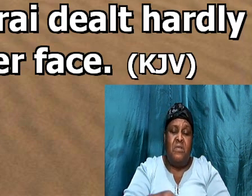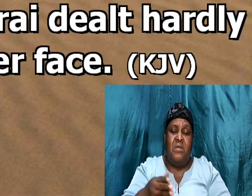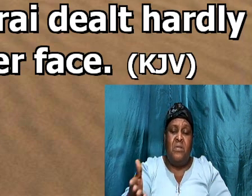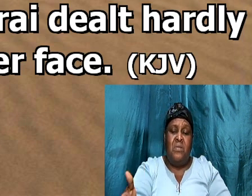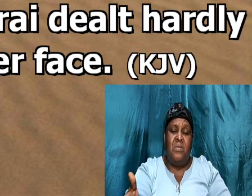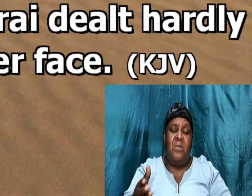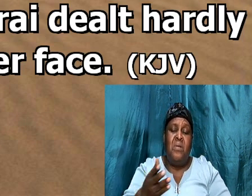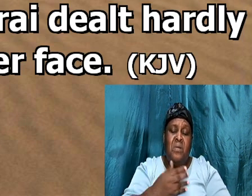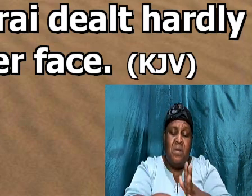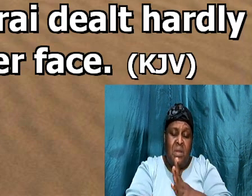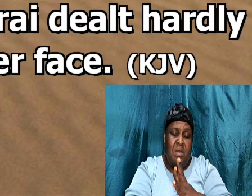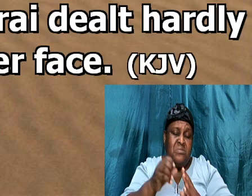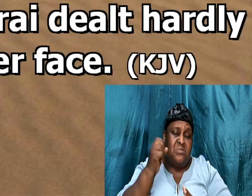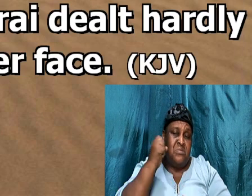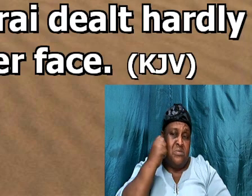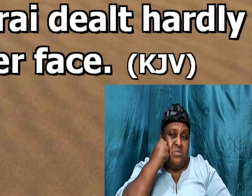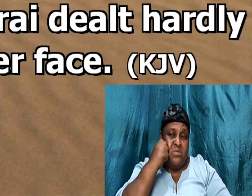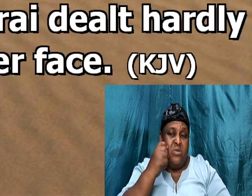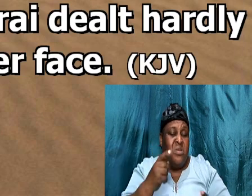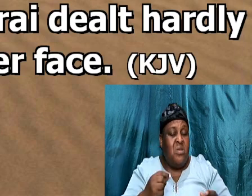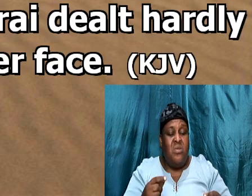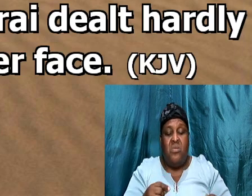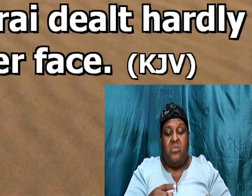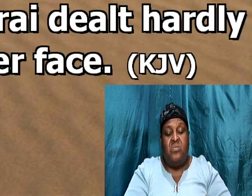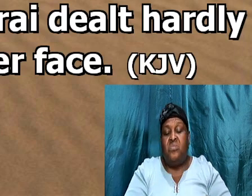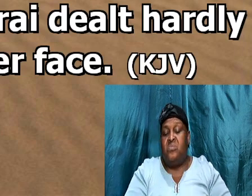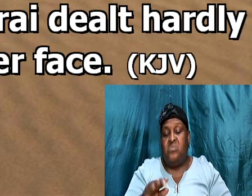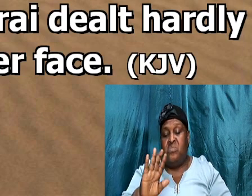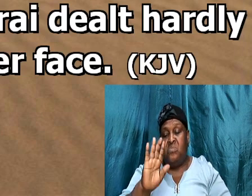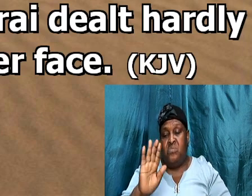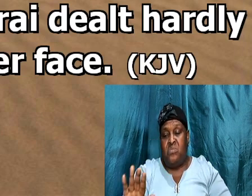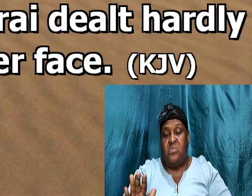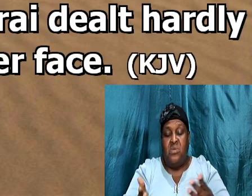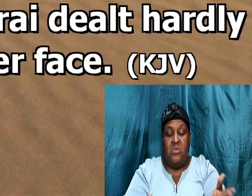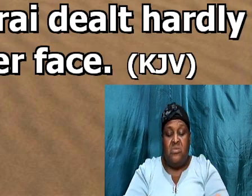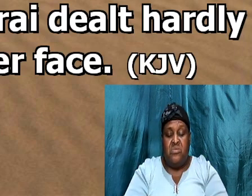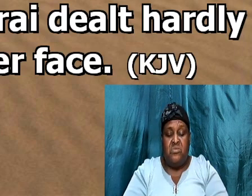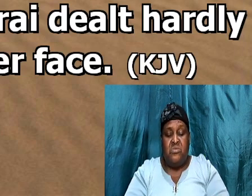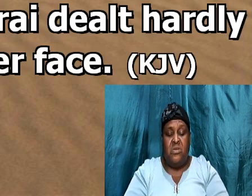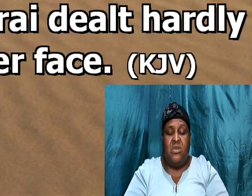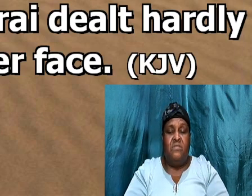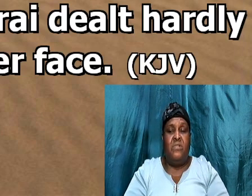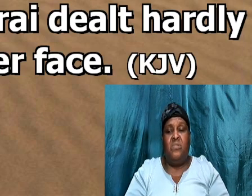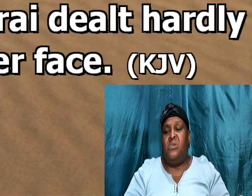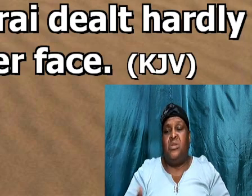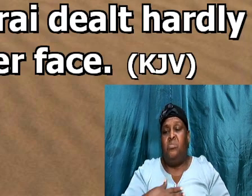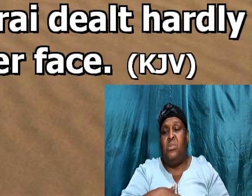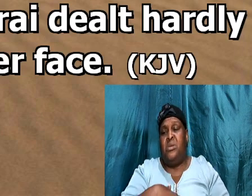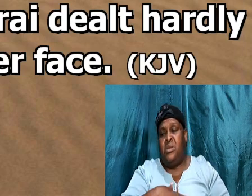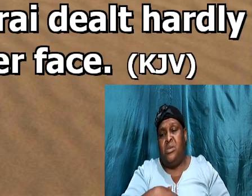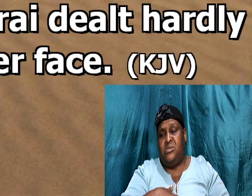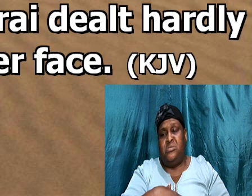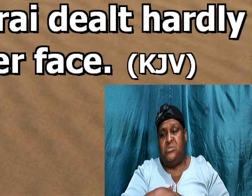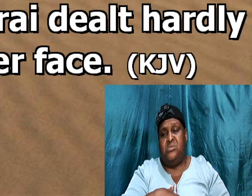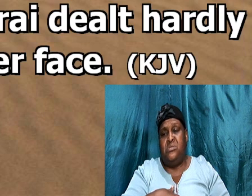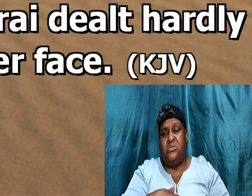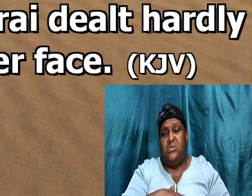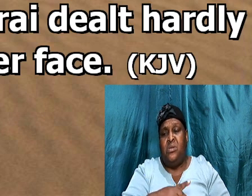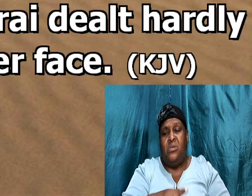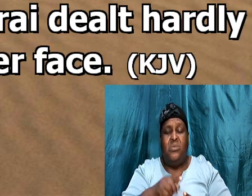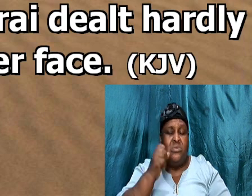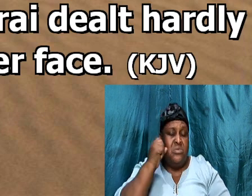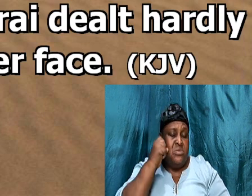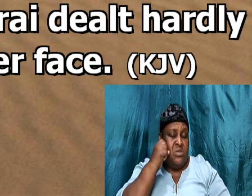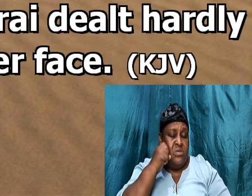hardly with her, she fled from her face. So